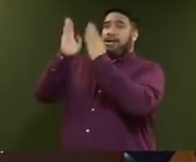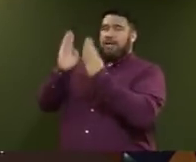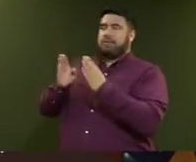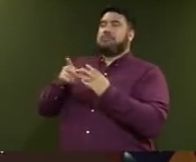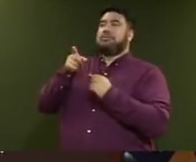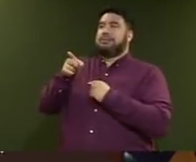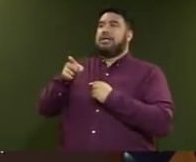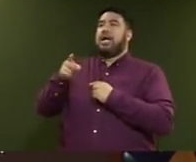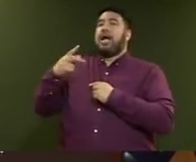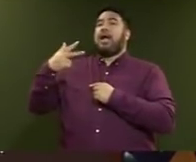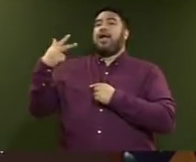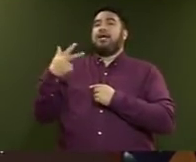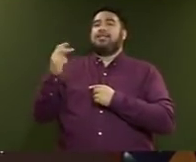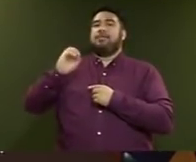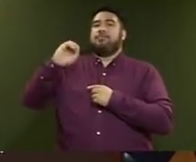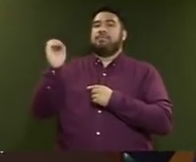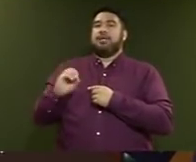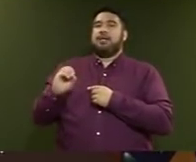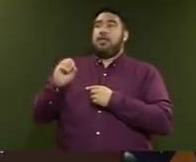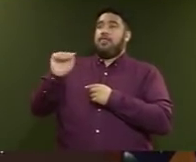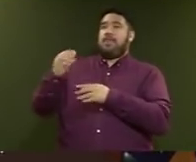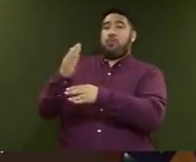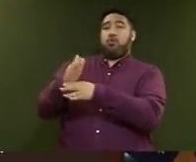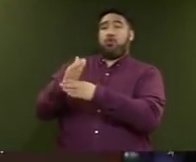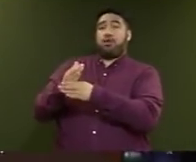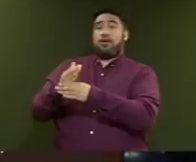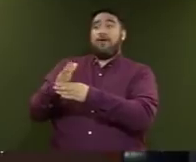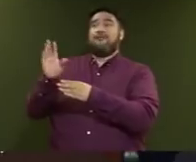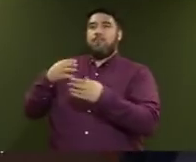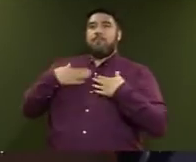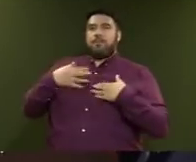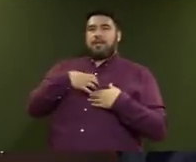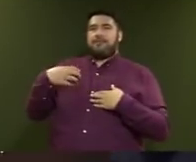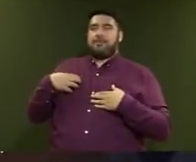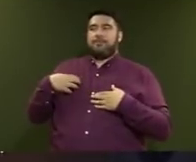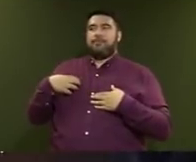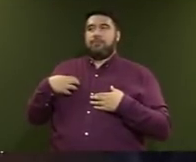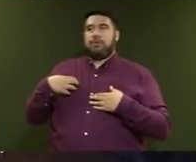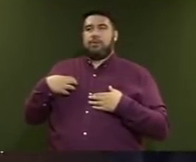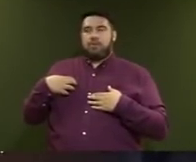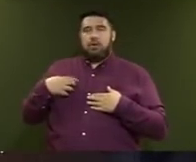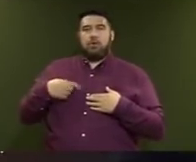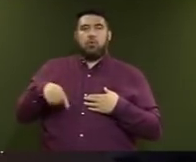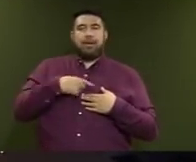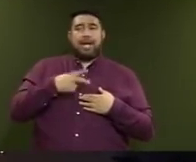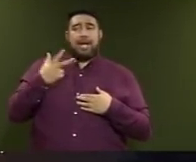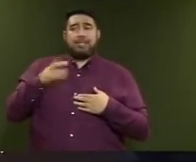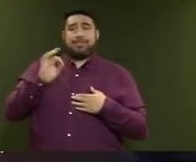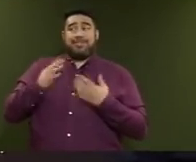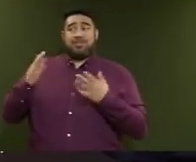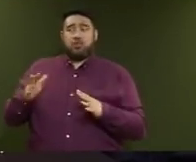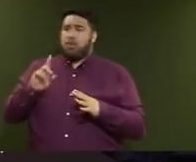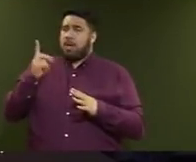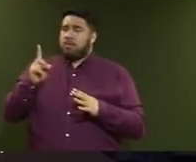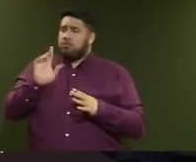it's 18% of the work for that industry comes from government. Even though we represent only 18%, we are fronting up and